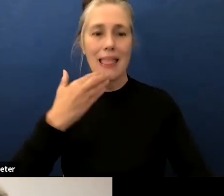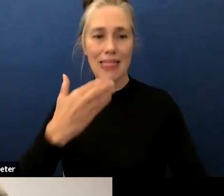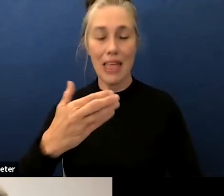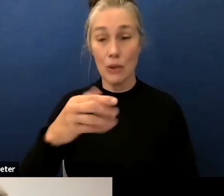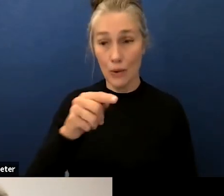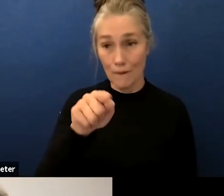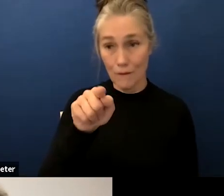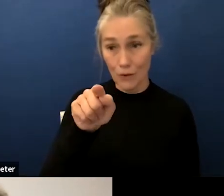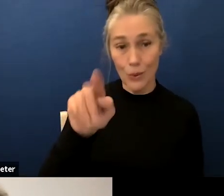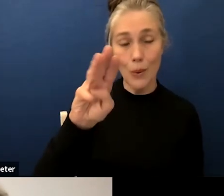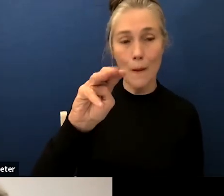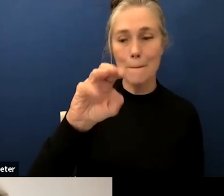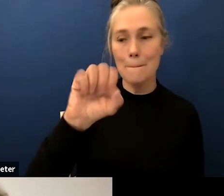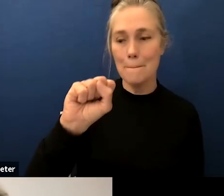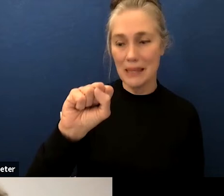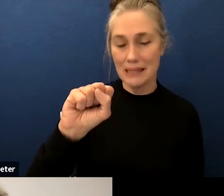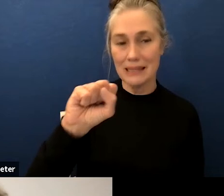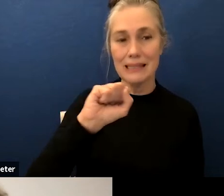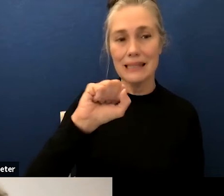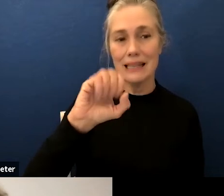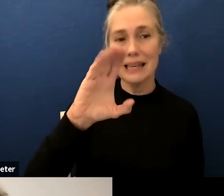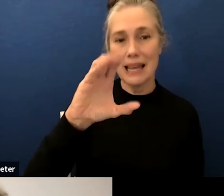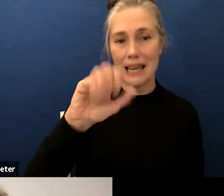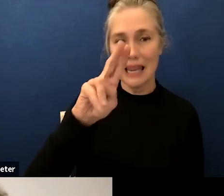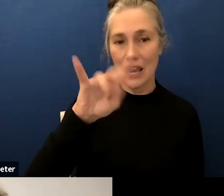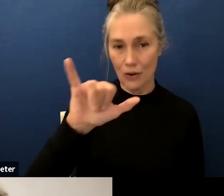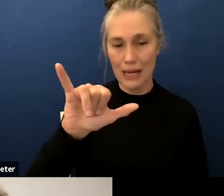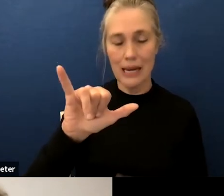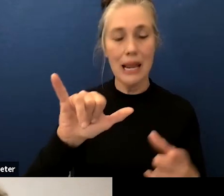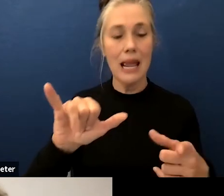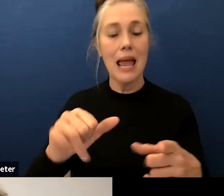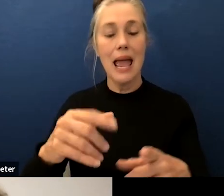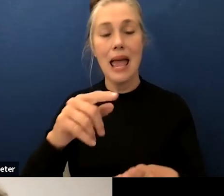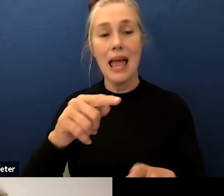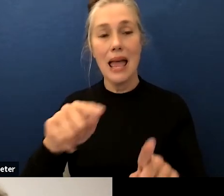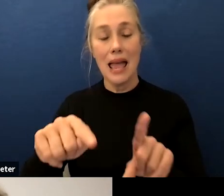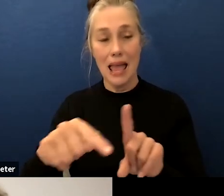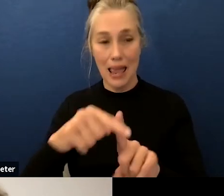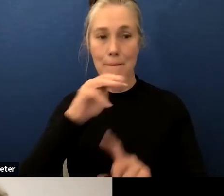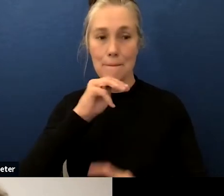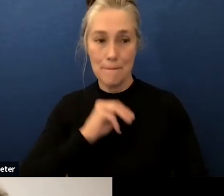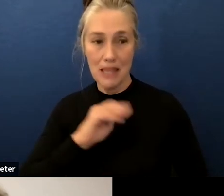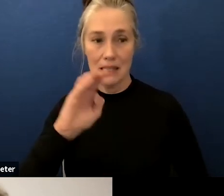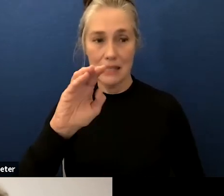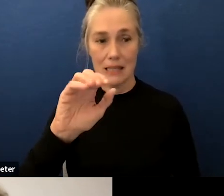and of course thank you to the board